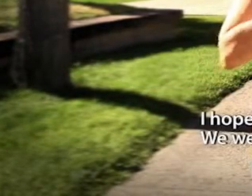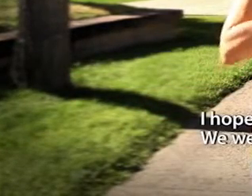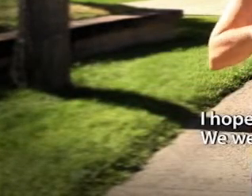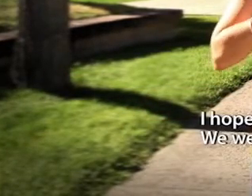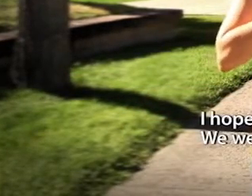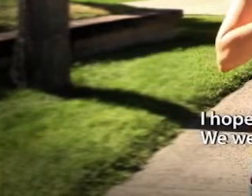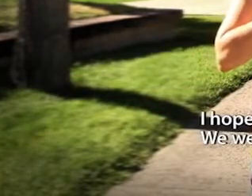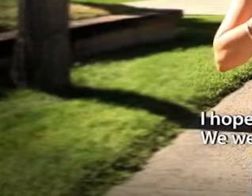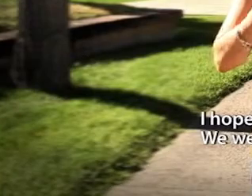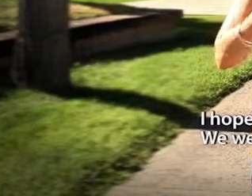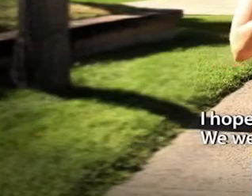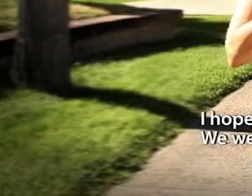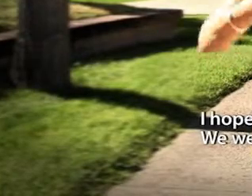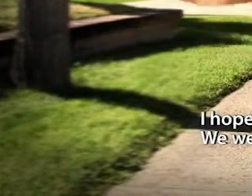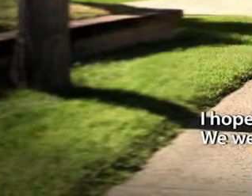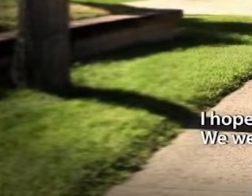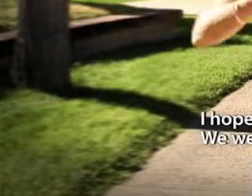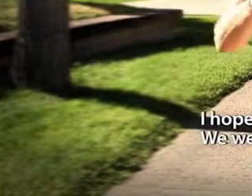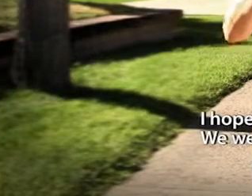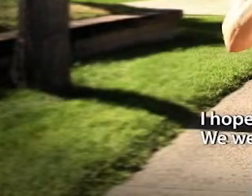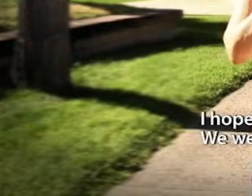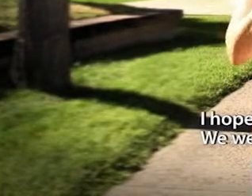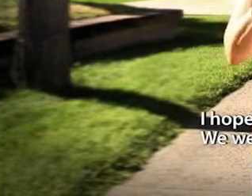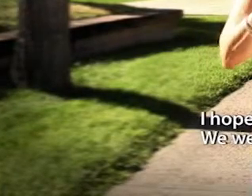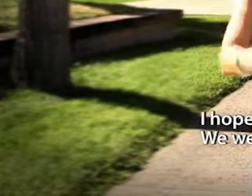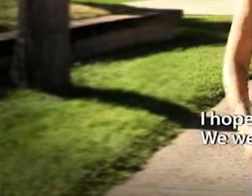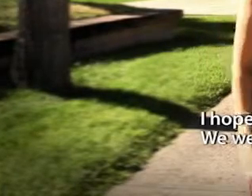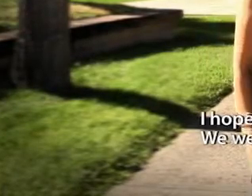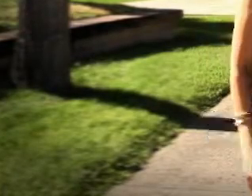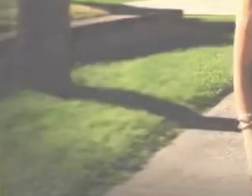that you enjoy it. We welcome your feedback.